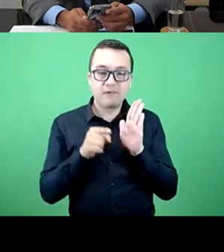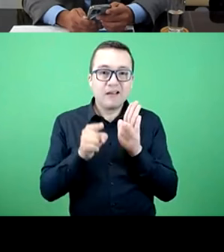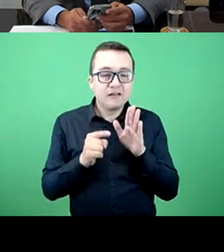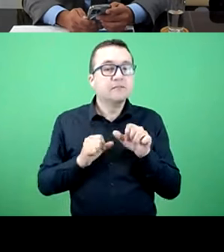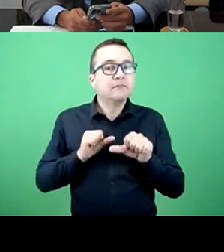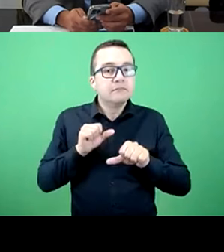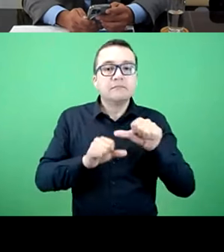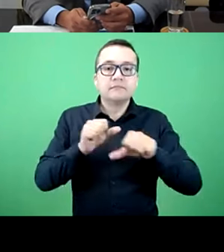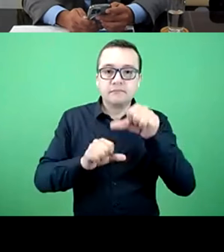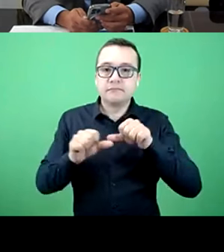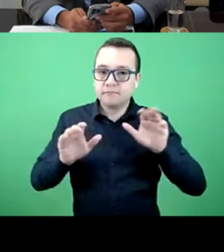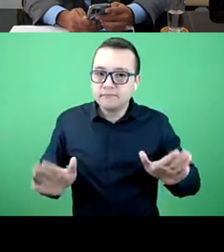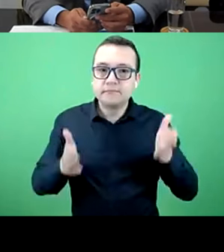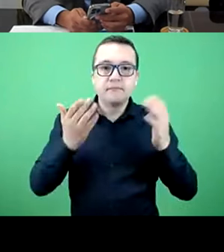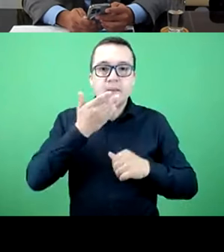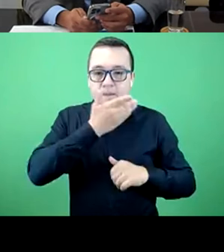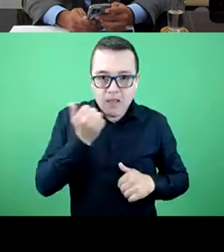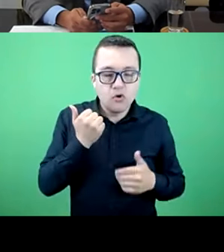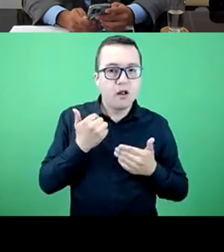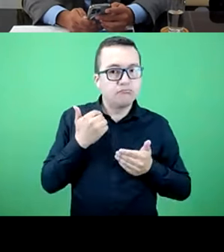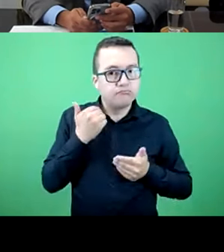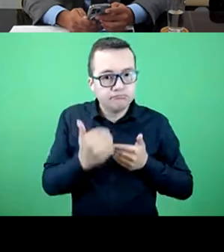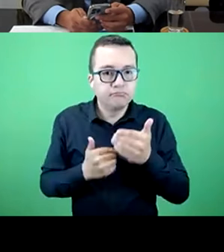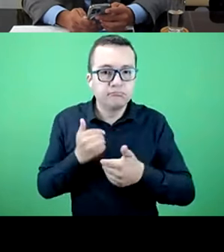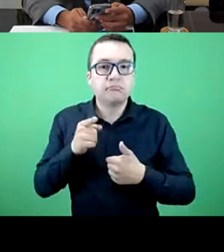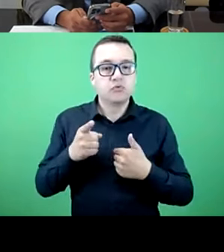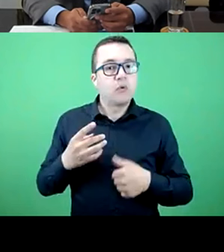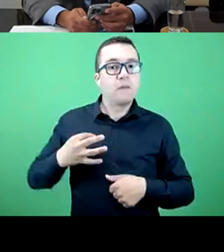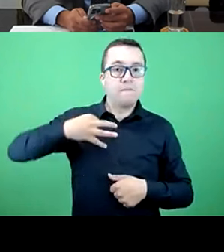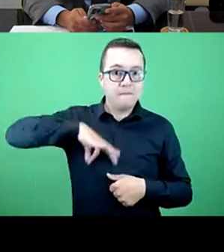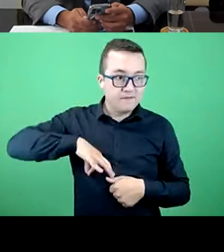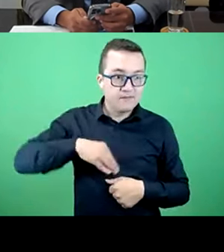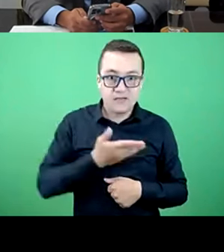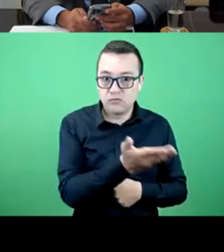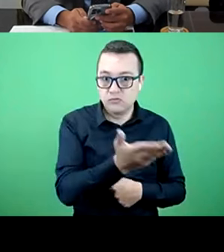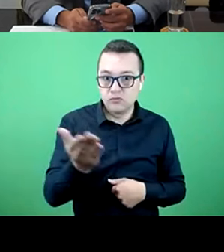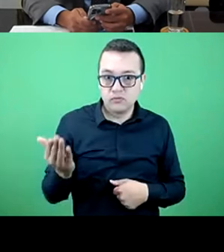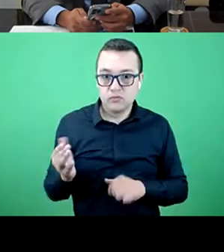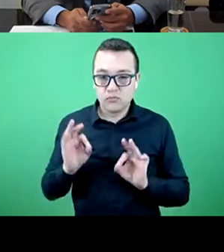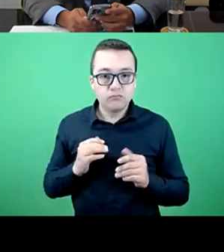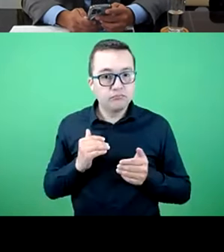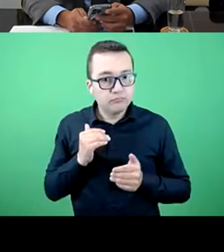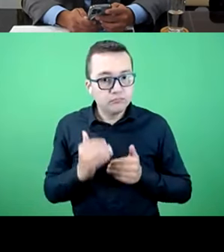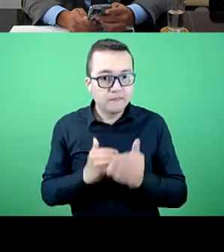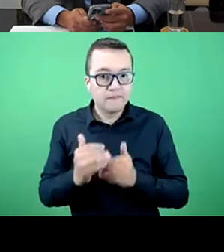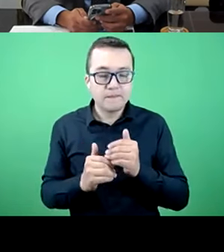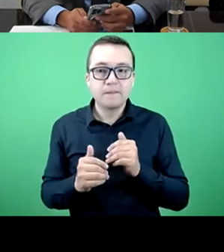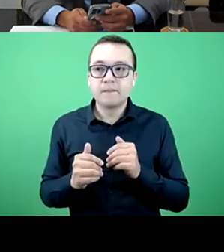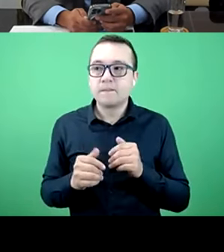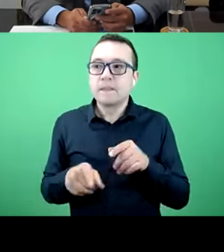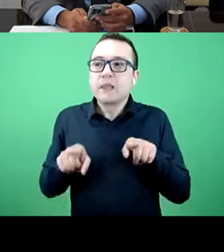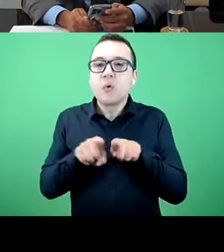basis that seeks to improve these